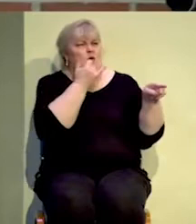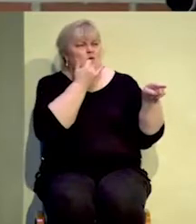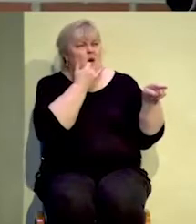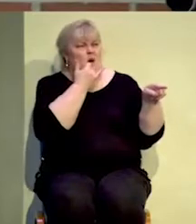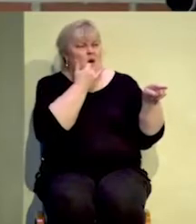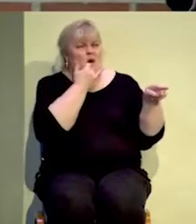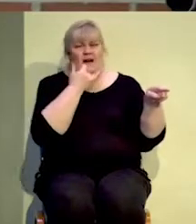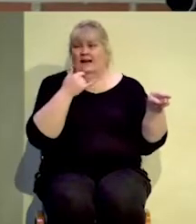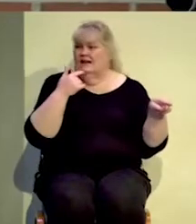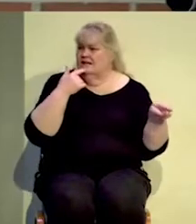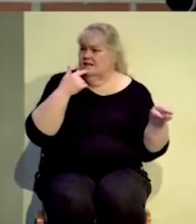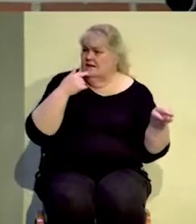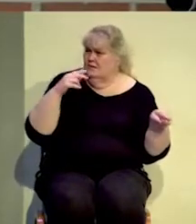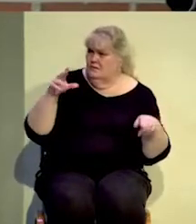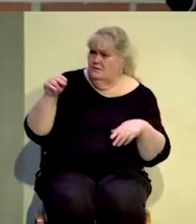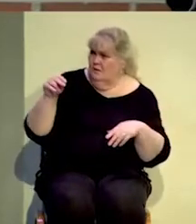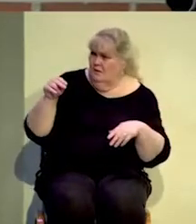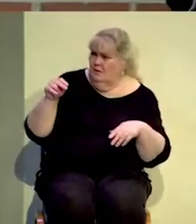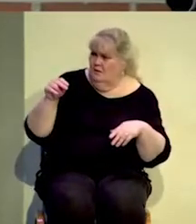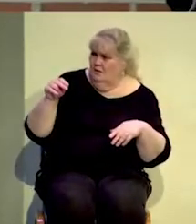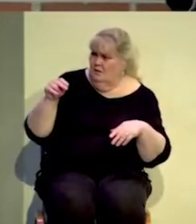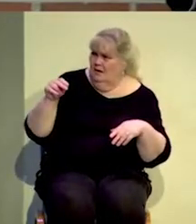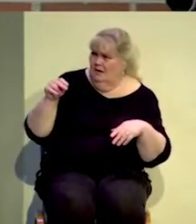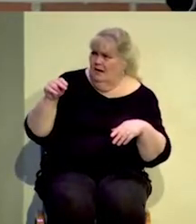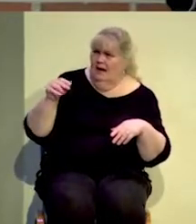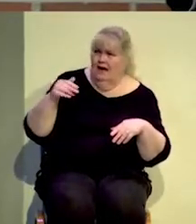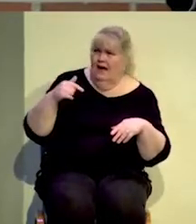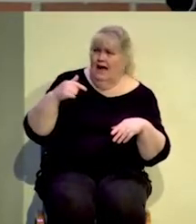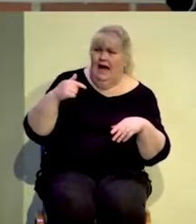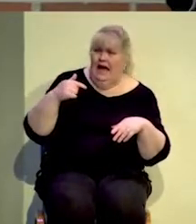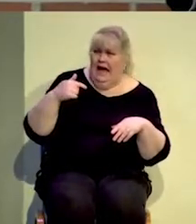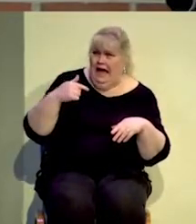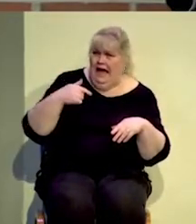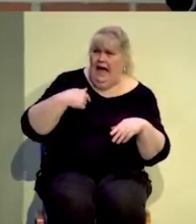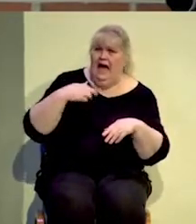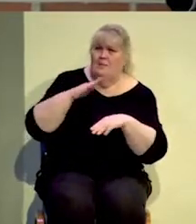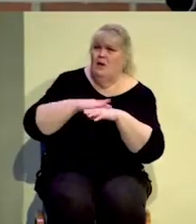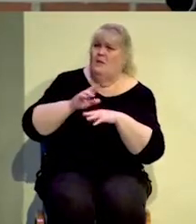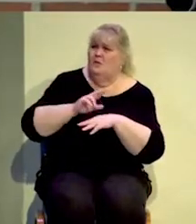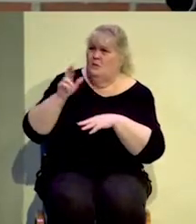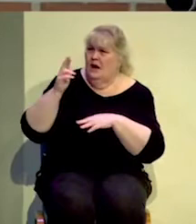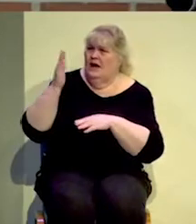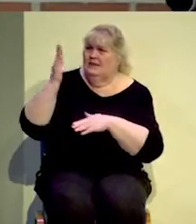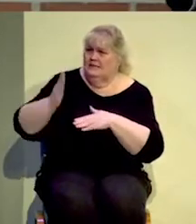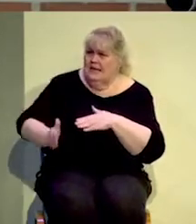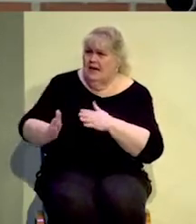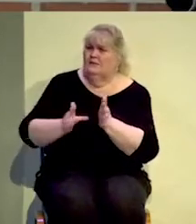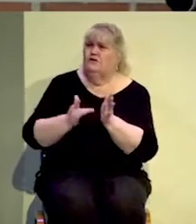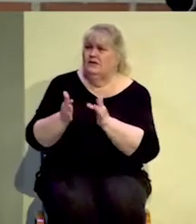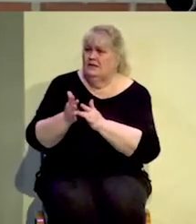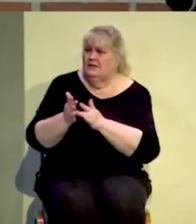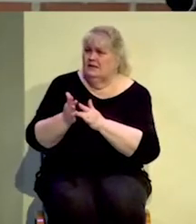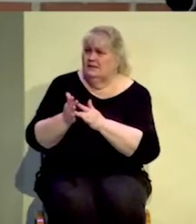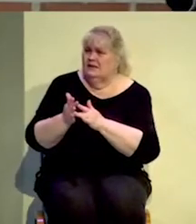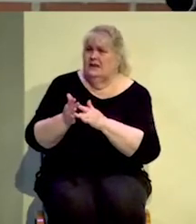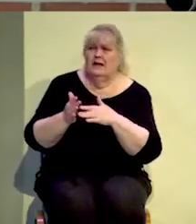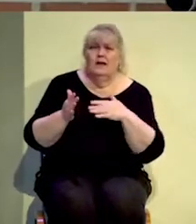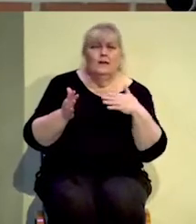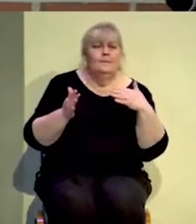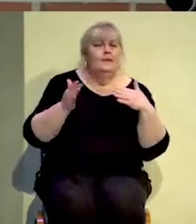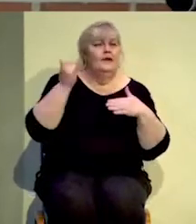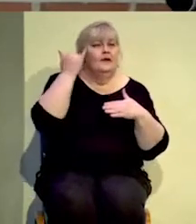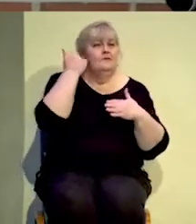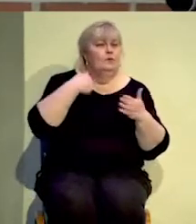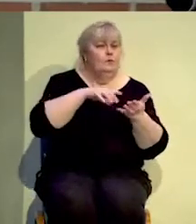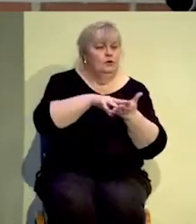And I told them I'm fine with being on the wrong side of history as long as I'm on the right side of Jesus. And I believe that those of us who are